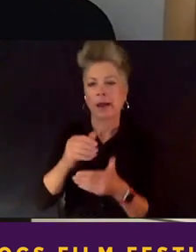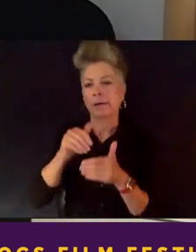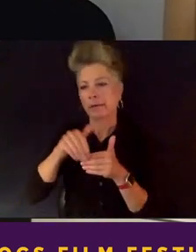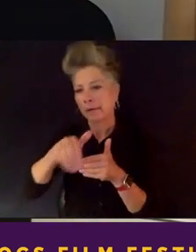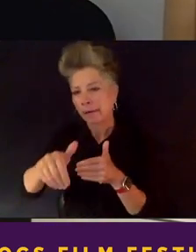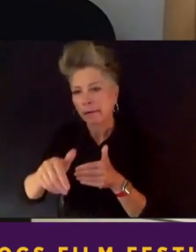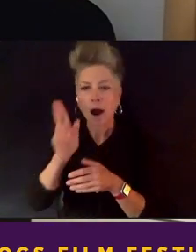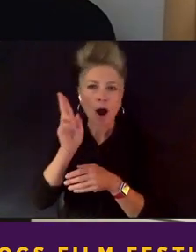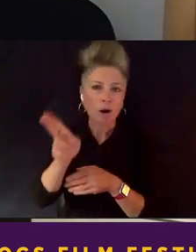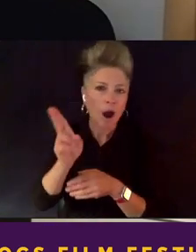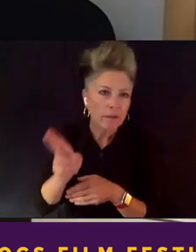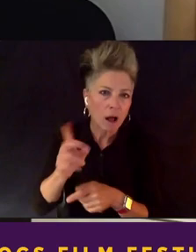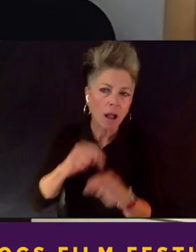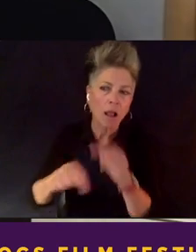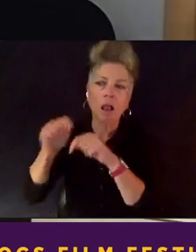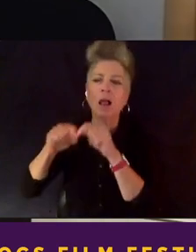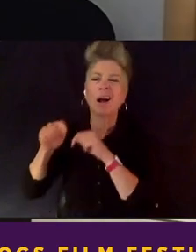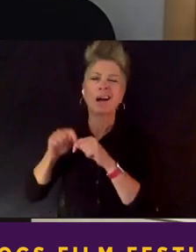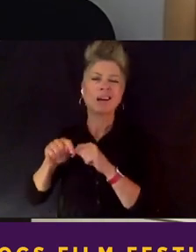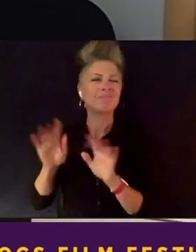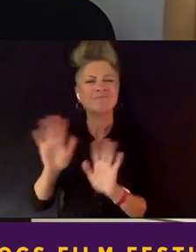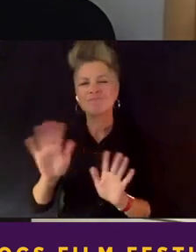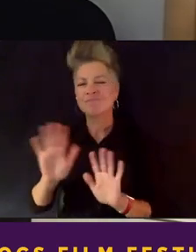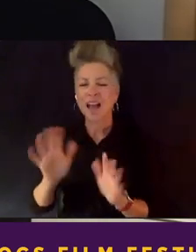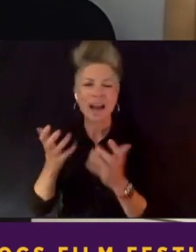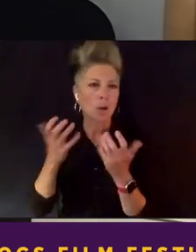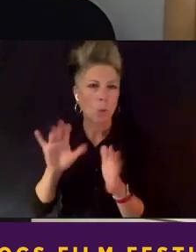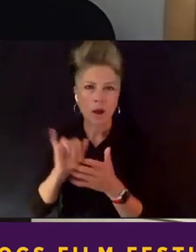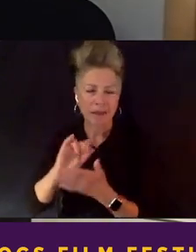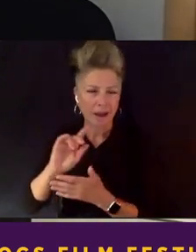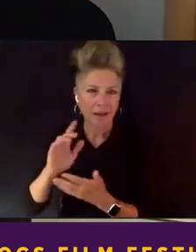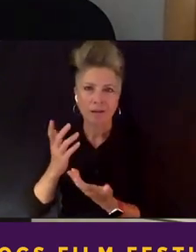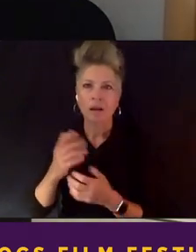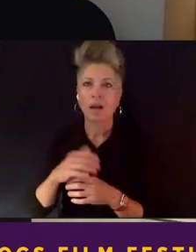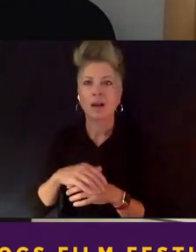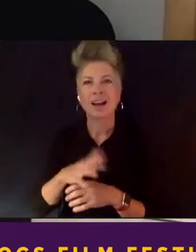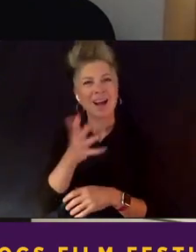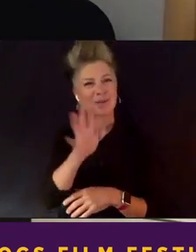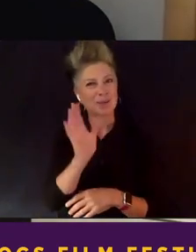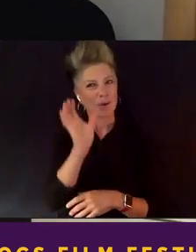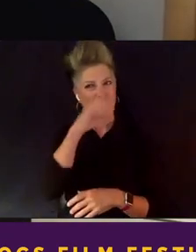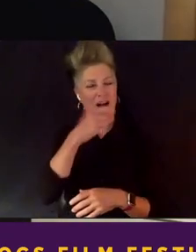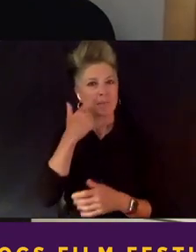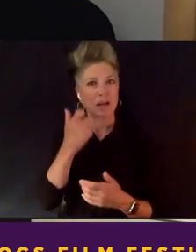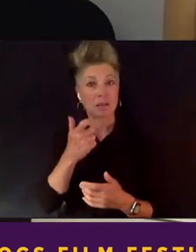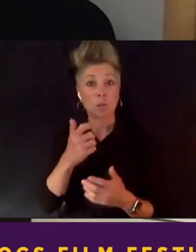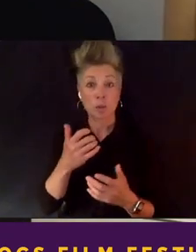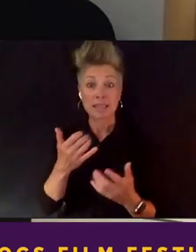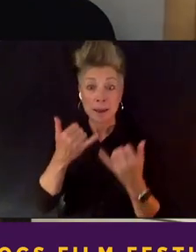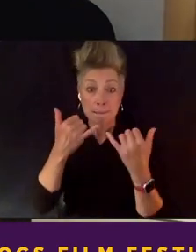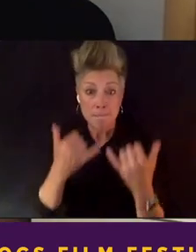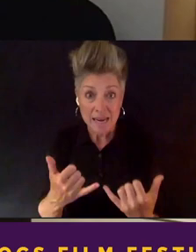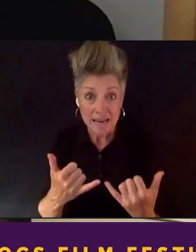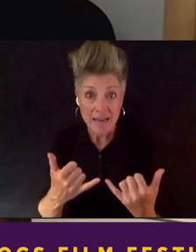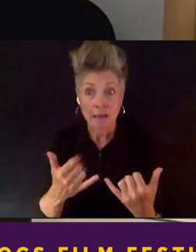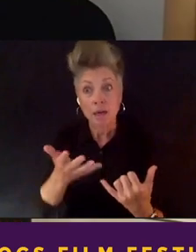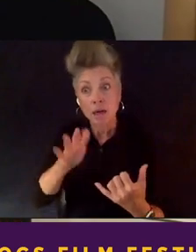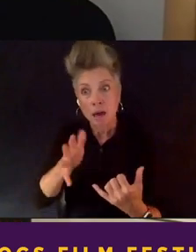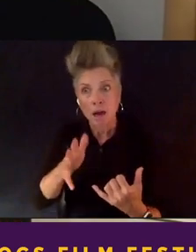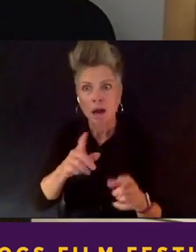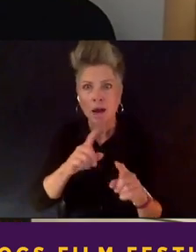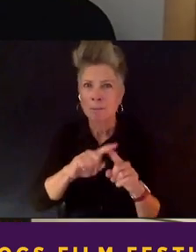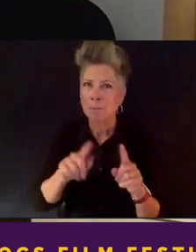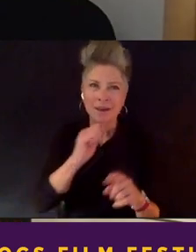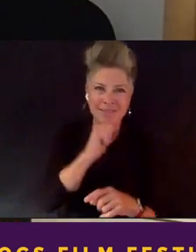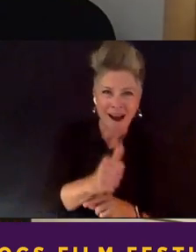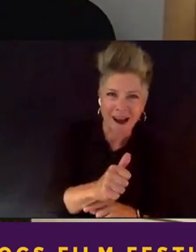even though it was sort of immediate. We were sort of in that weird spot where it wasn't exactly immediate, where you're there, and folks are in it, and they want, and they're talking,